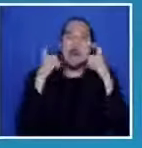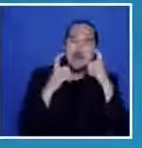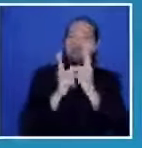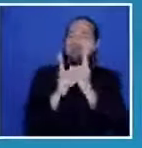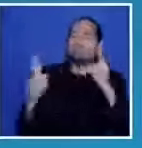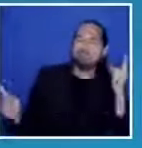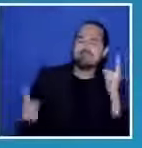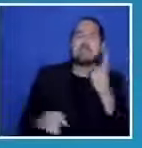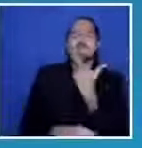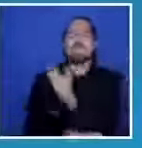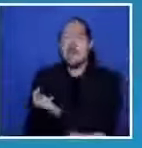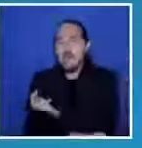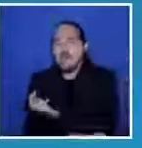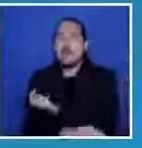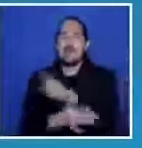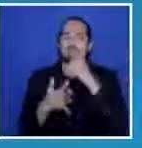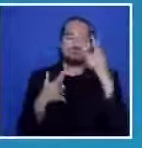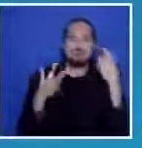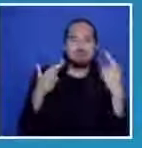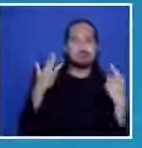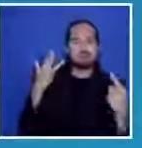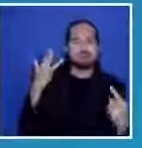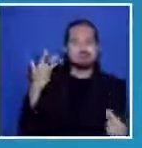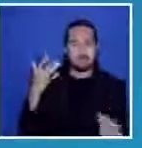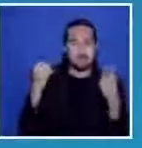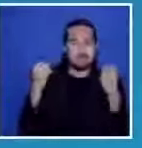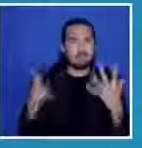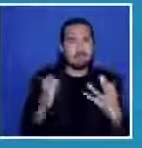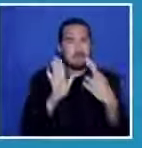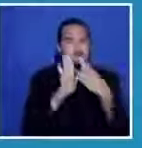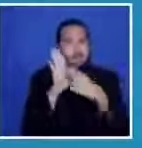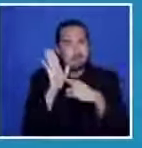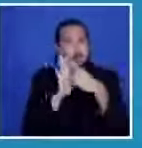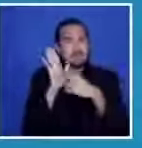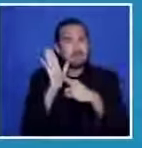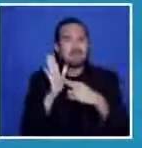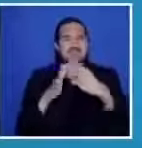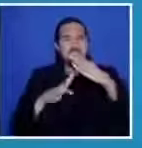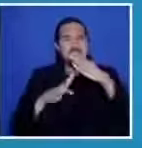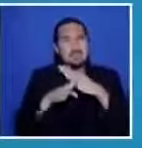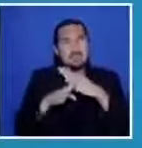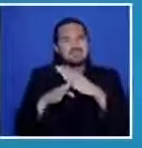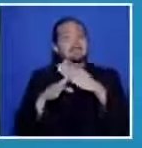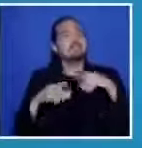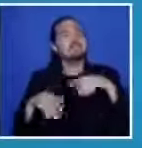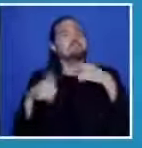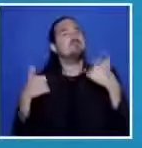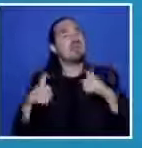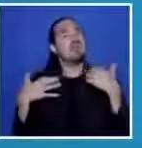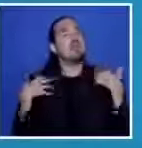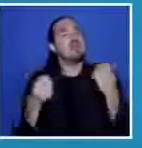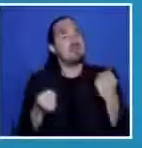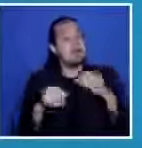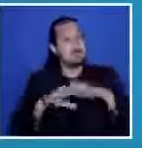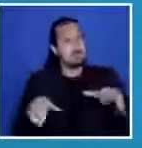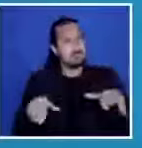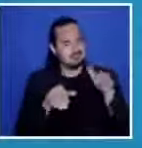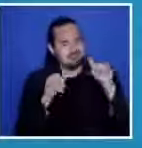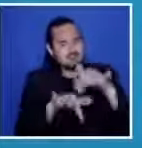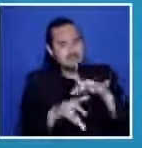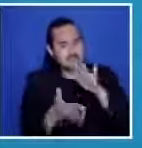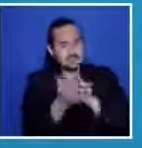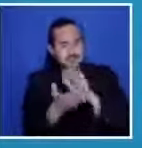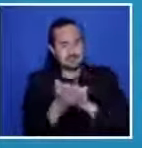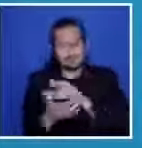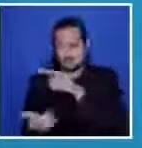attending school in the whole country Talk about inconsistency in mississippi Children are required to be vaccinated